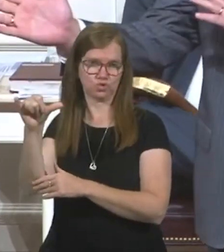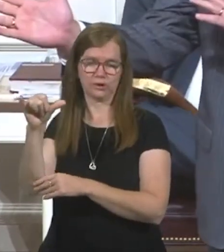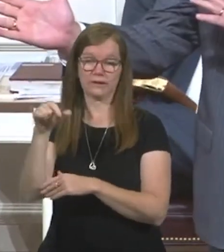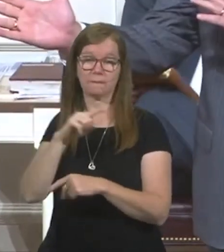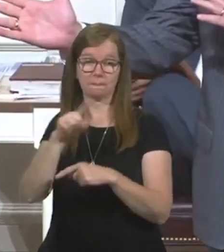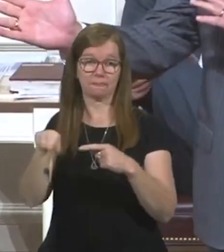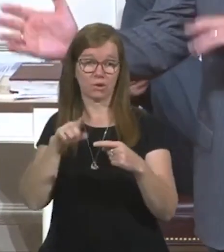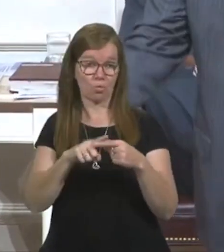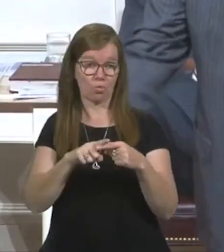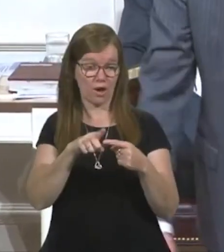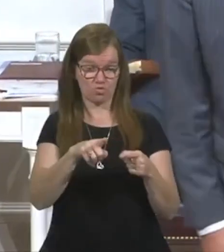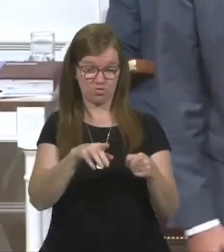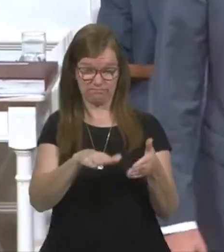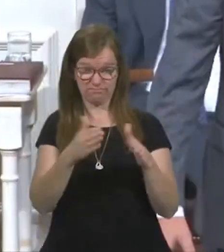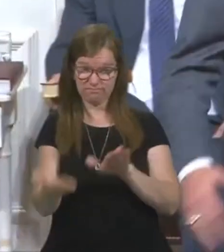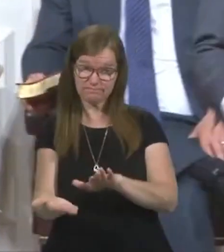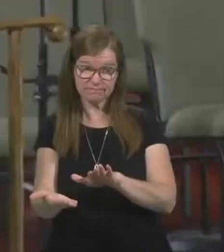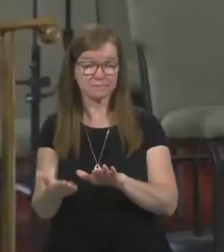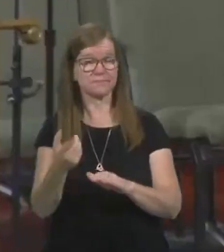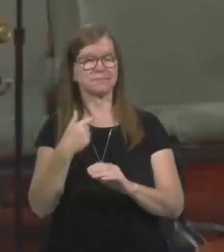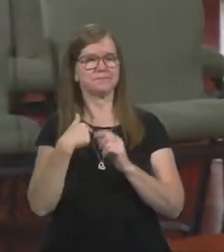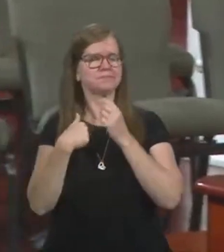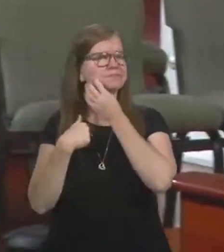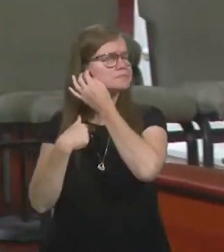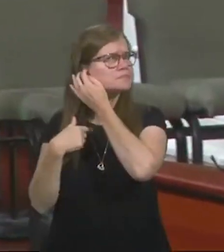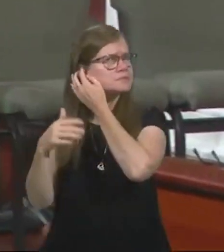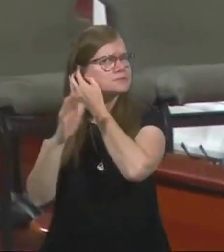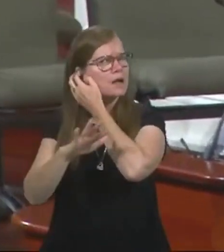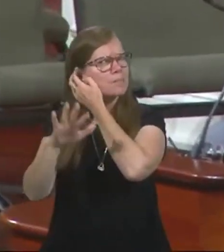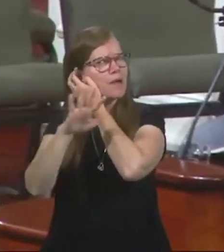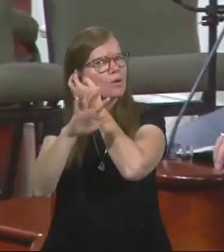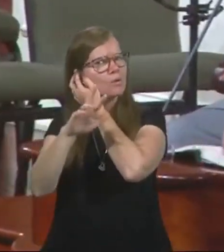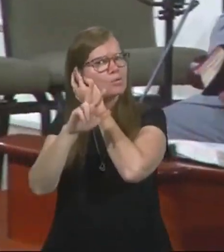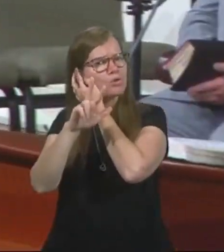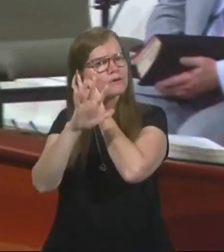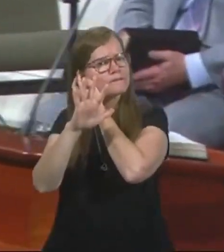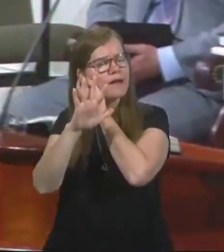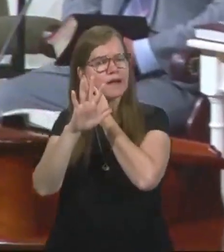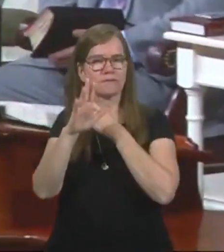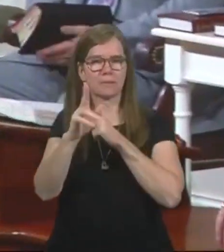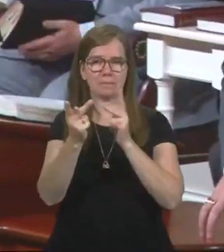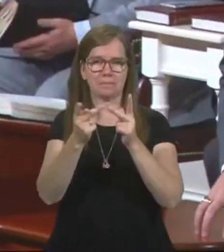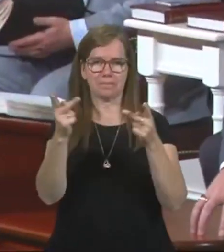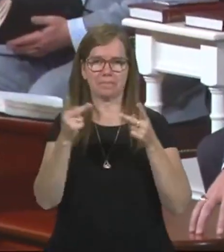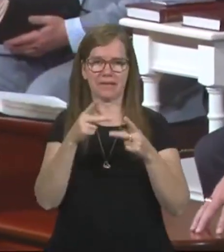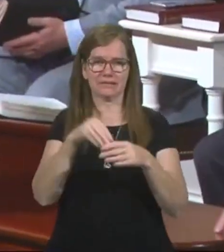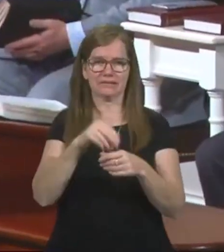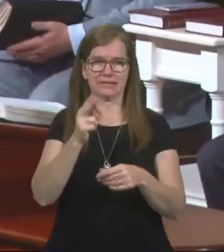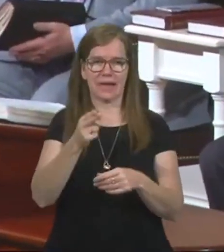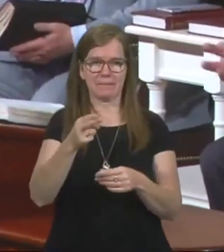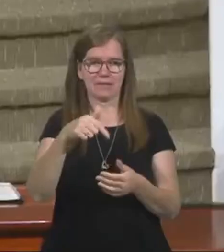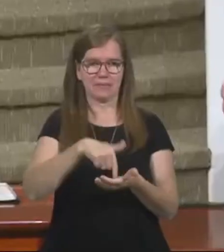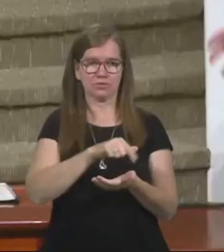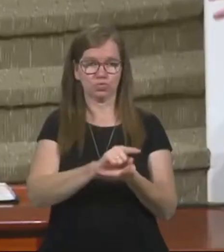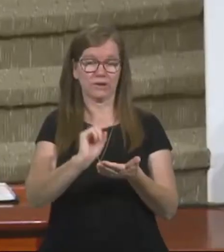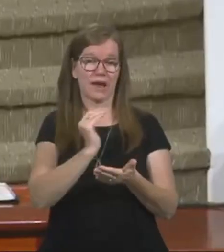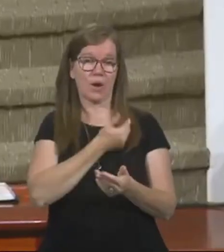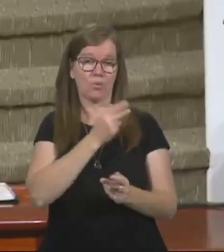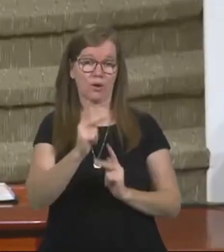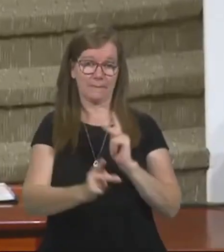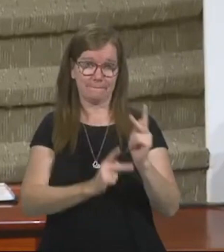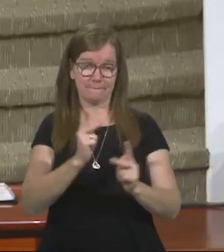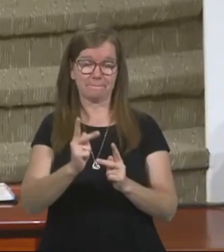once you leave this world. I was out in about 35 locations in Hammond this week. This our people